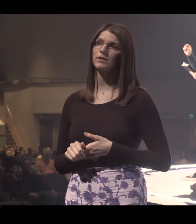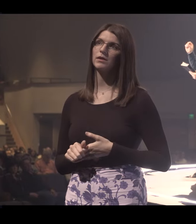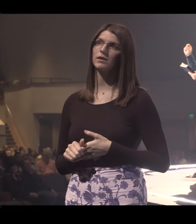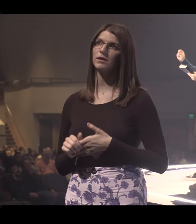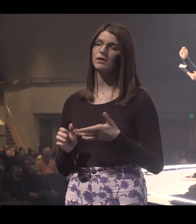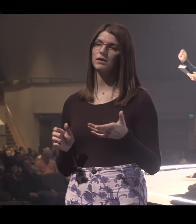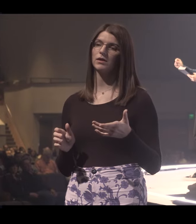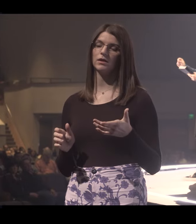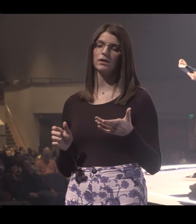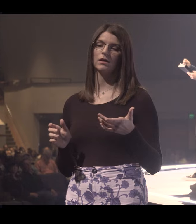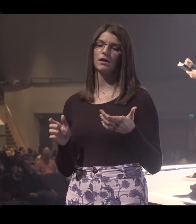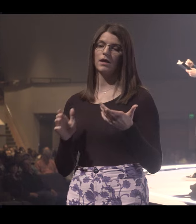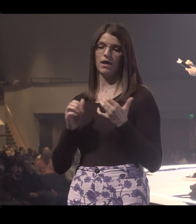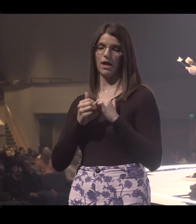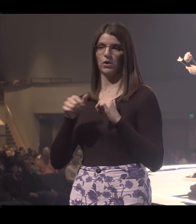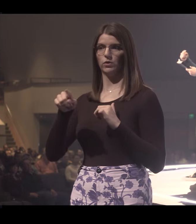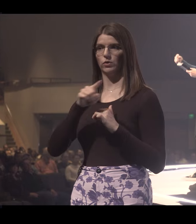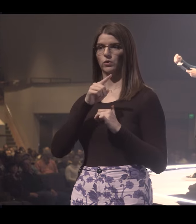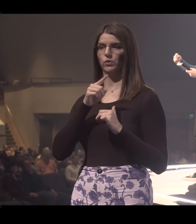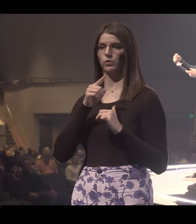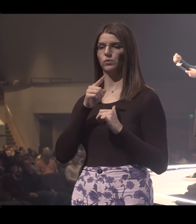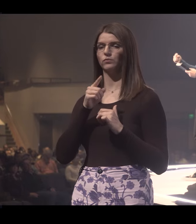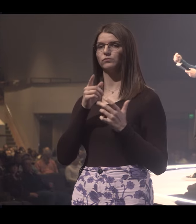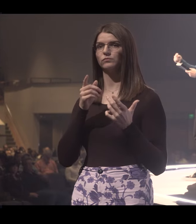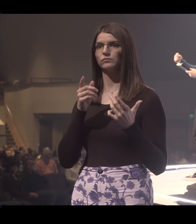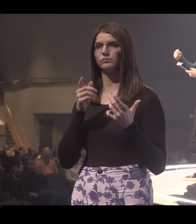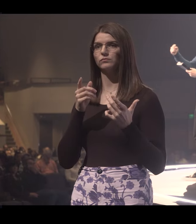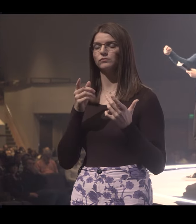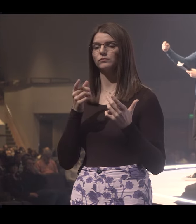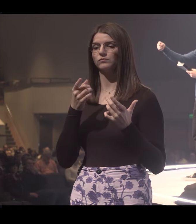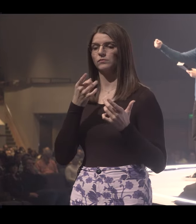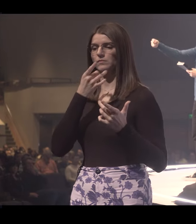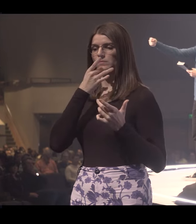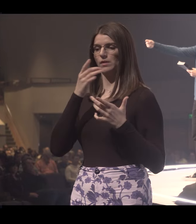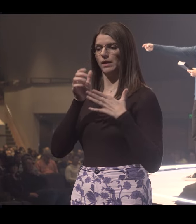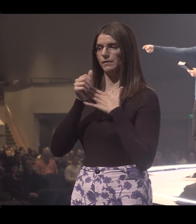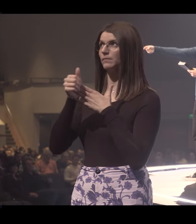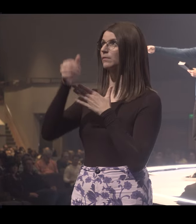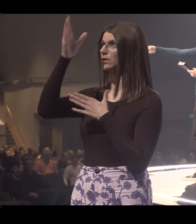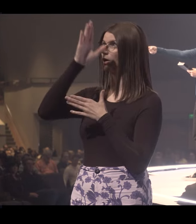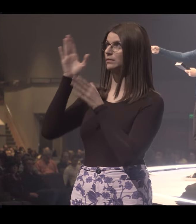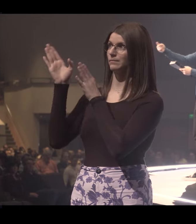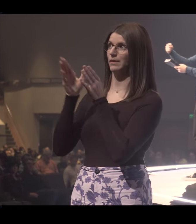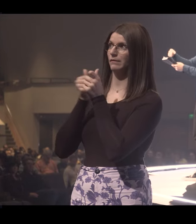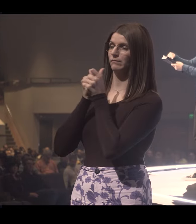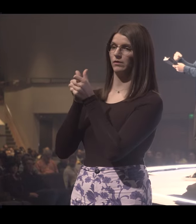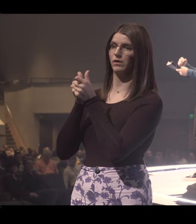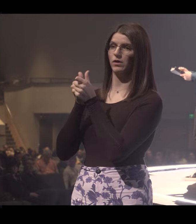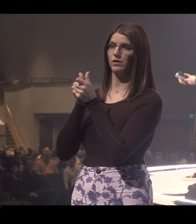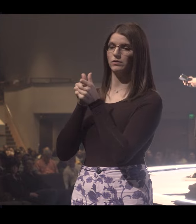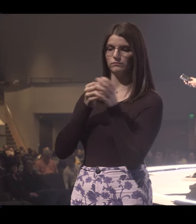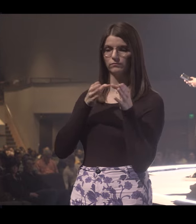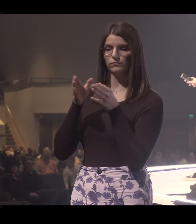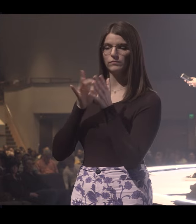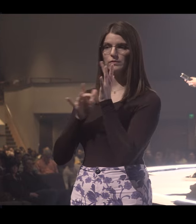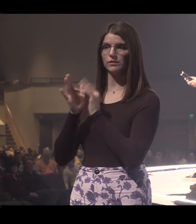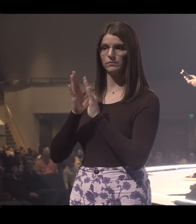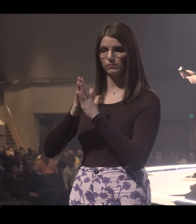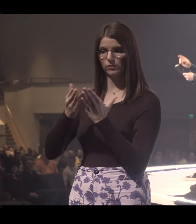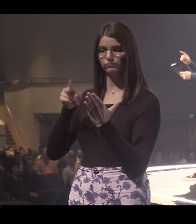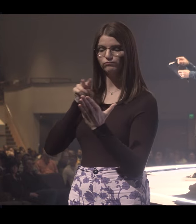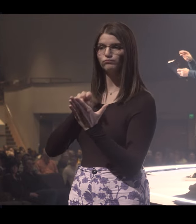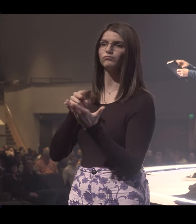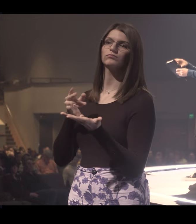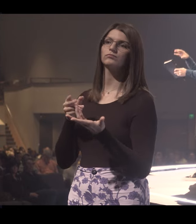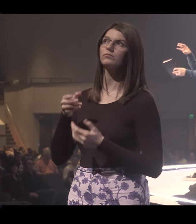So the quickest way for you to illuminate the path God wants you to go on is by turning to God's word.